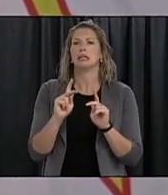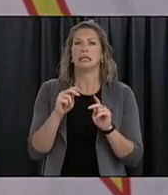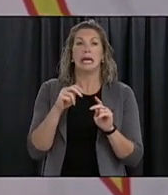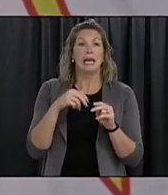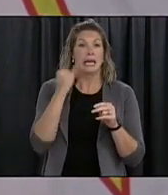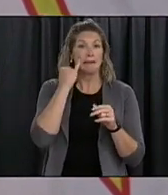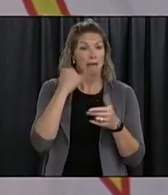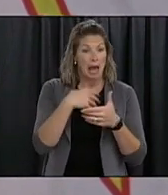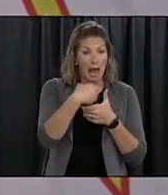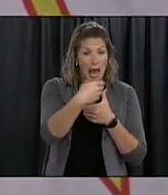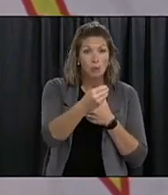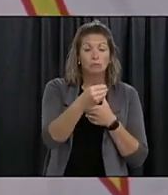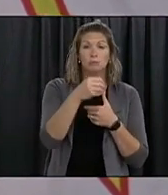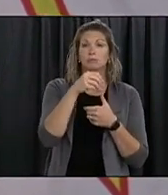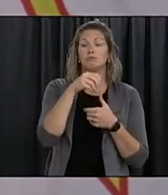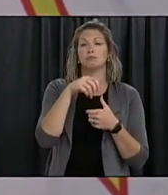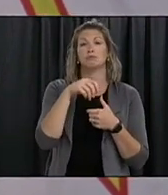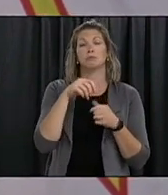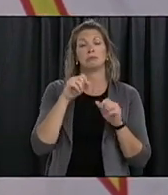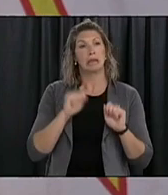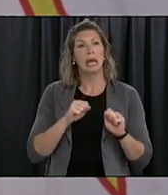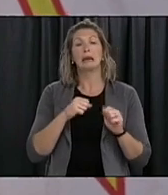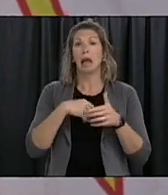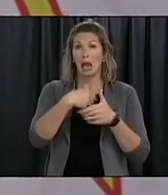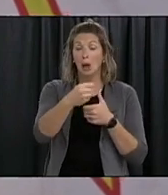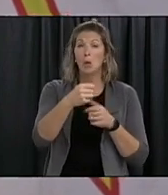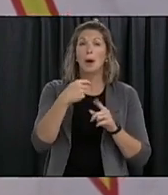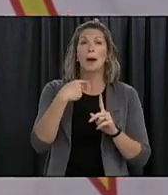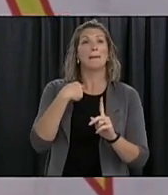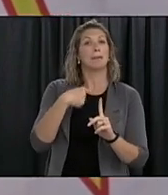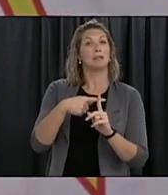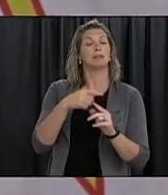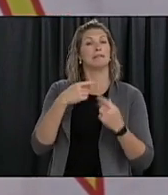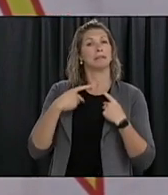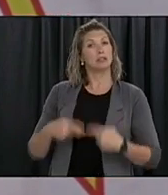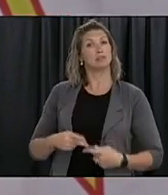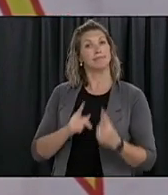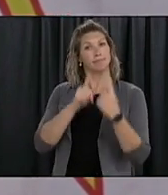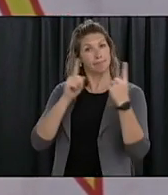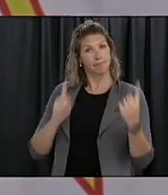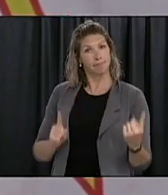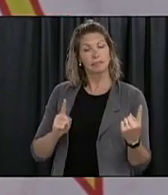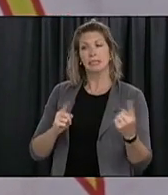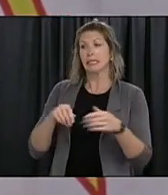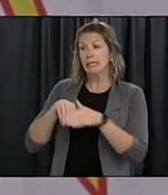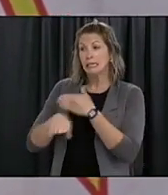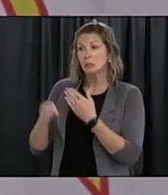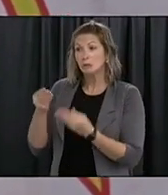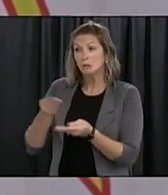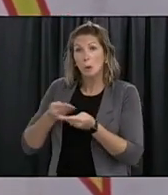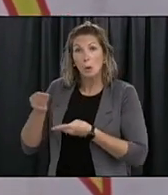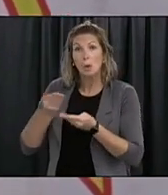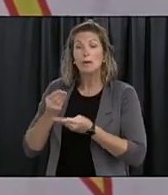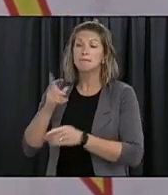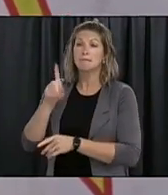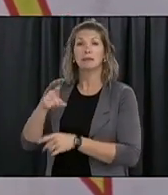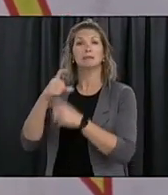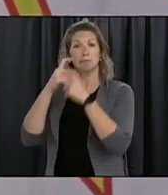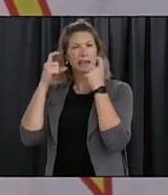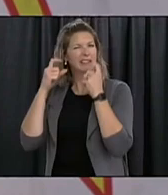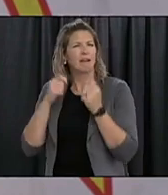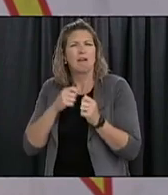to wash your hands frequently, to use respiratory etiquette, to keep a distance. So all those same measures would apply